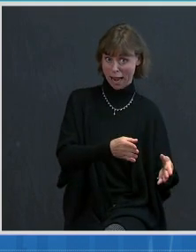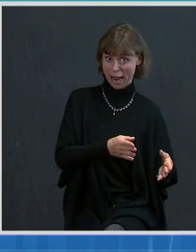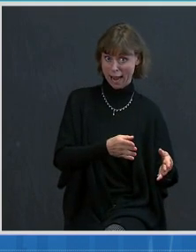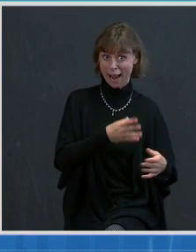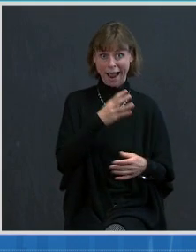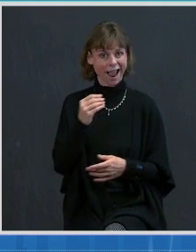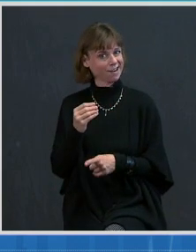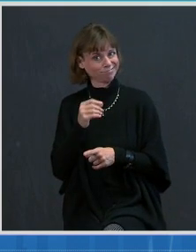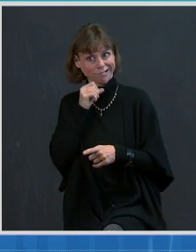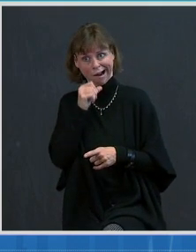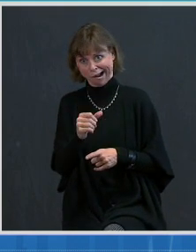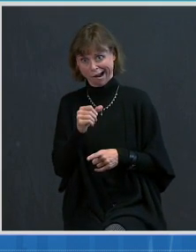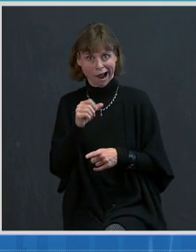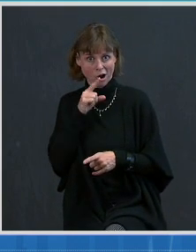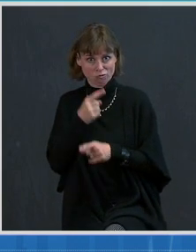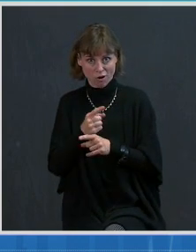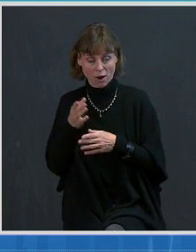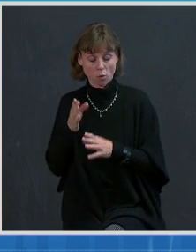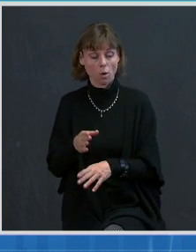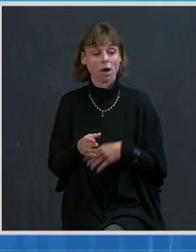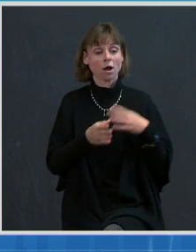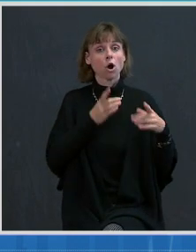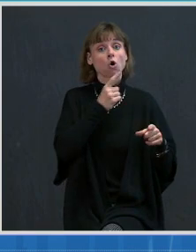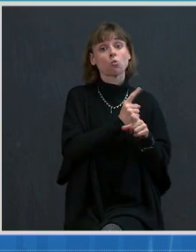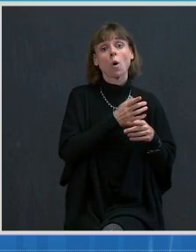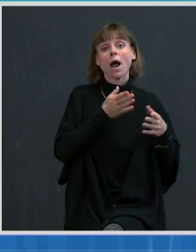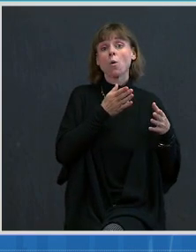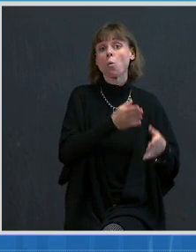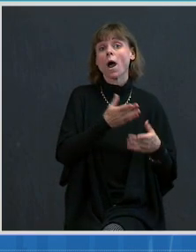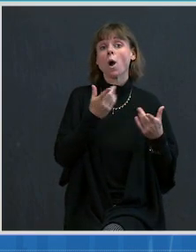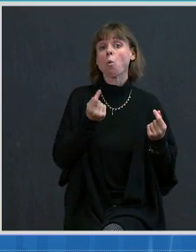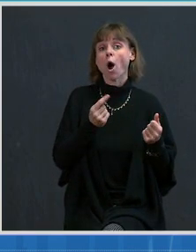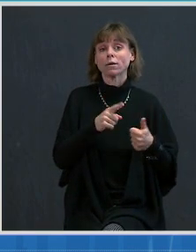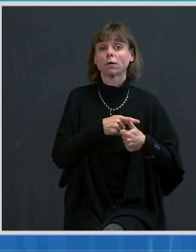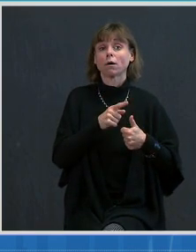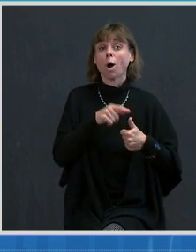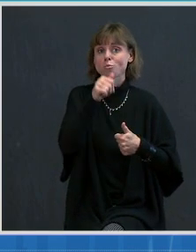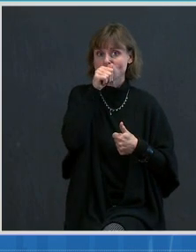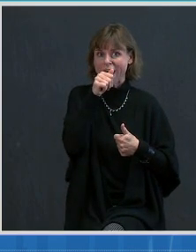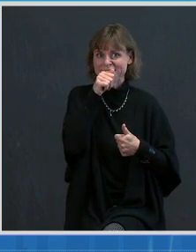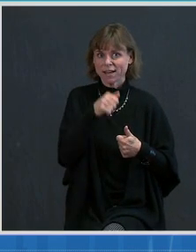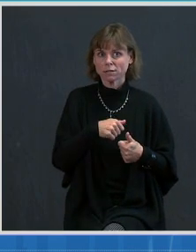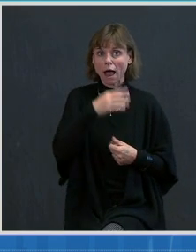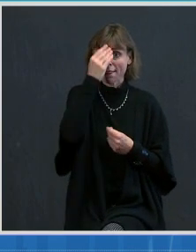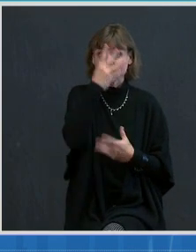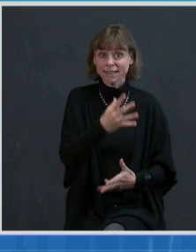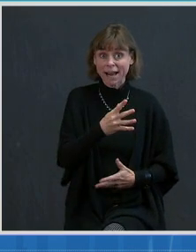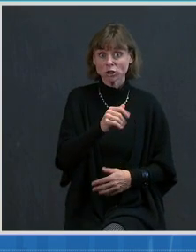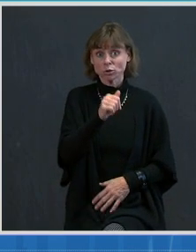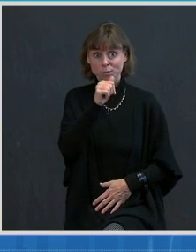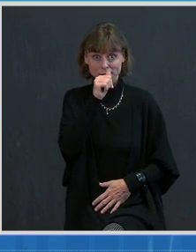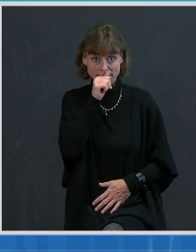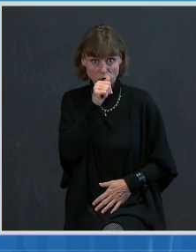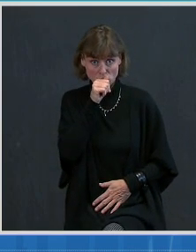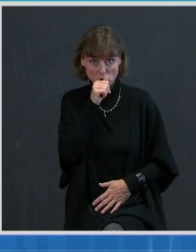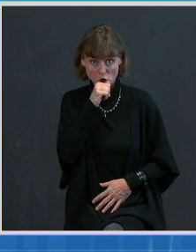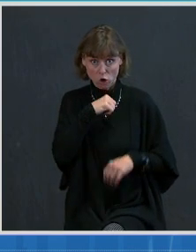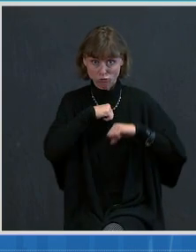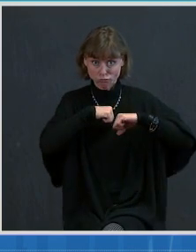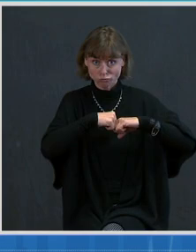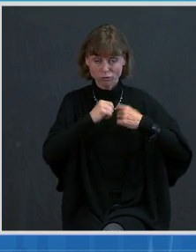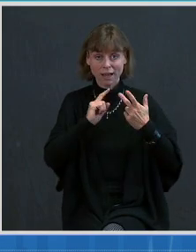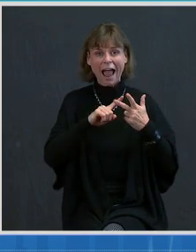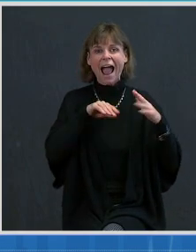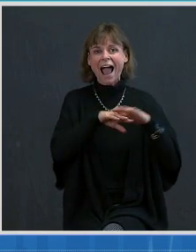private. The data should be secure. The access to it should be free. It should be